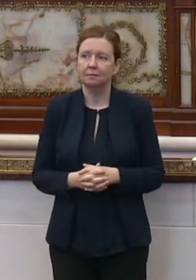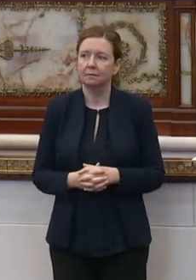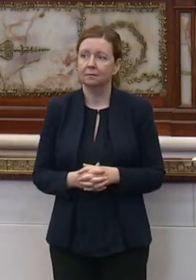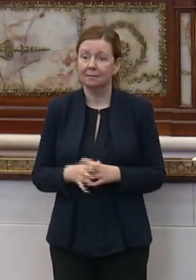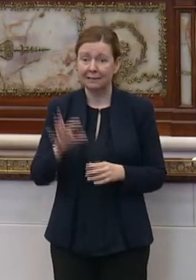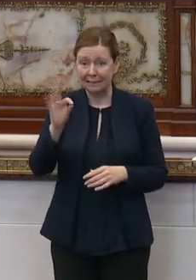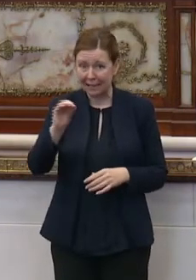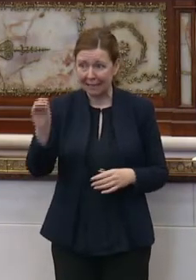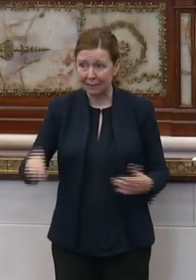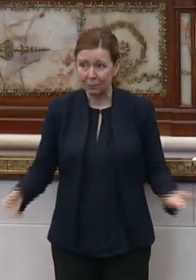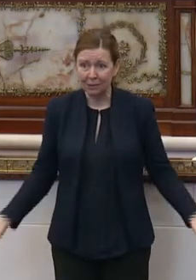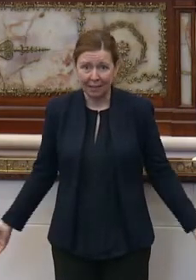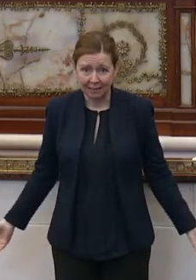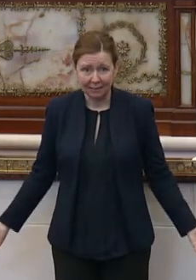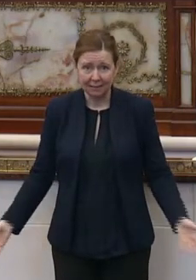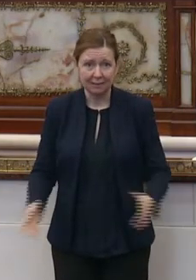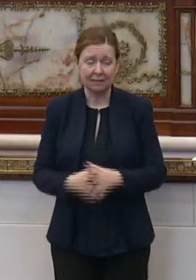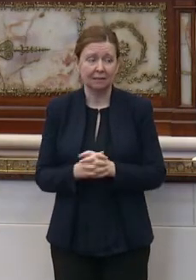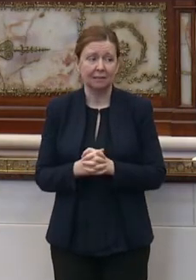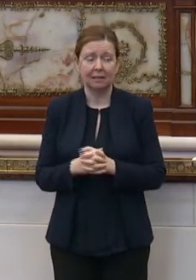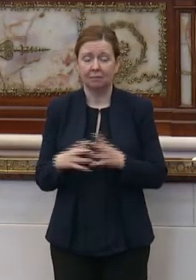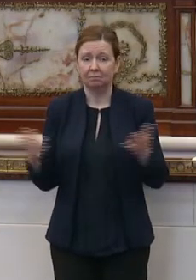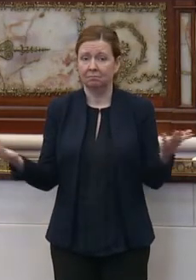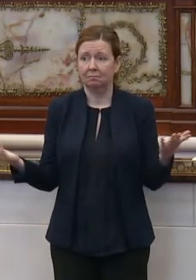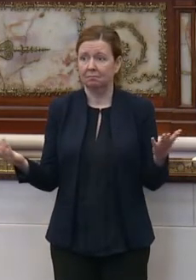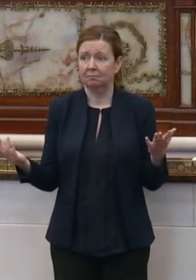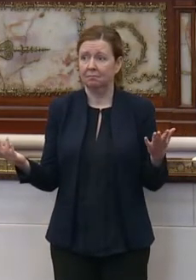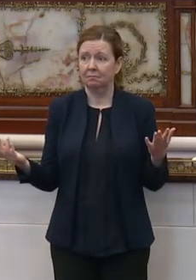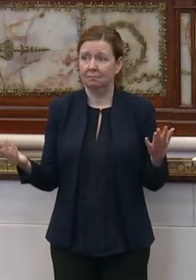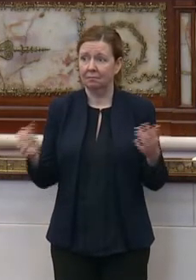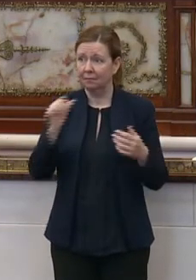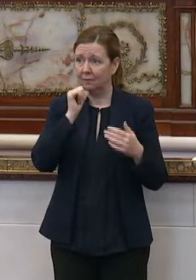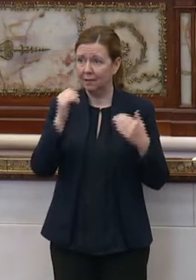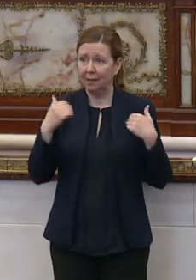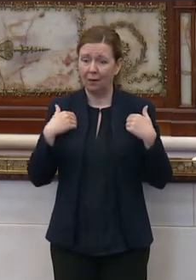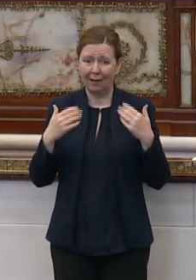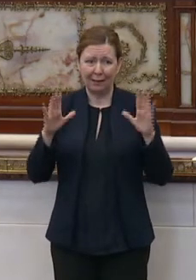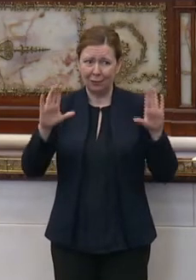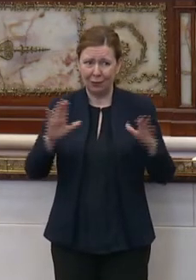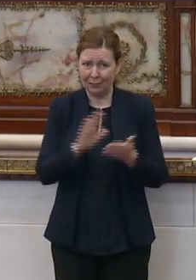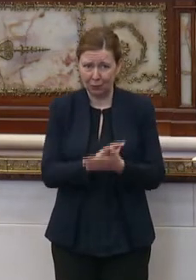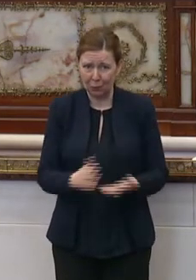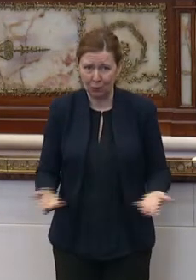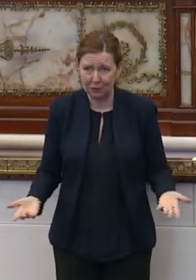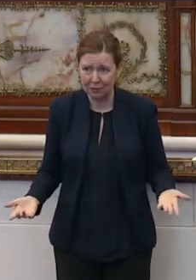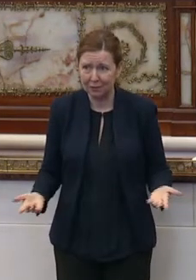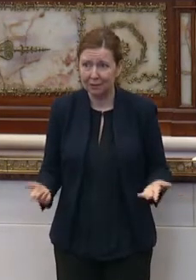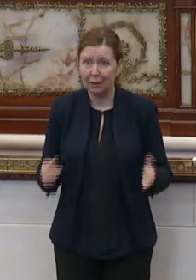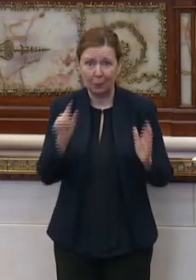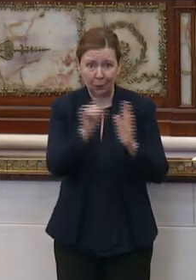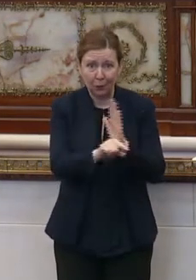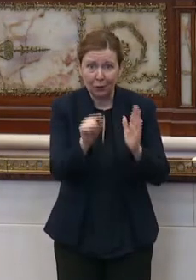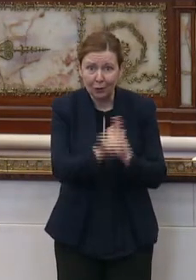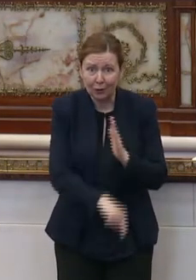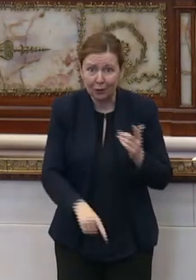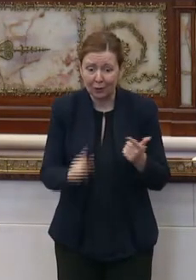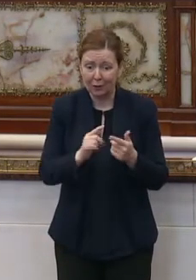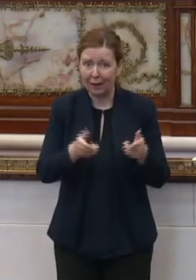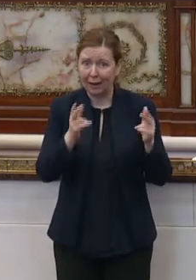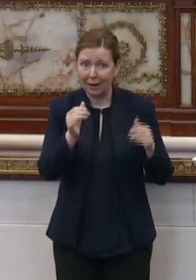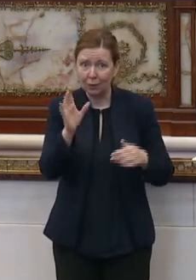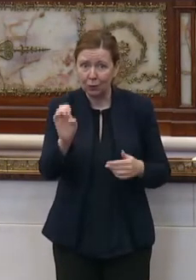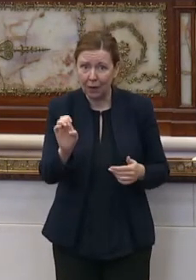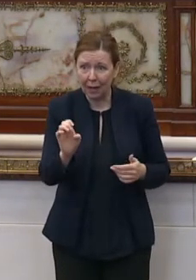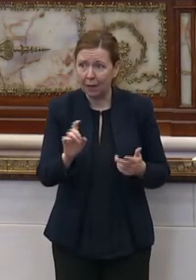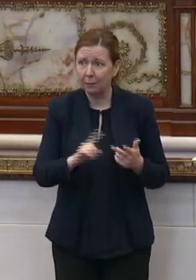90 percent. percent. And these they don't have great schools. They have murder. They have a high crime.